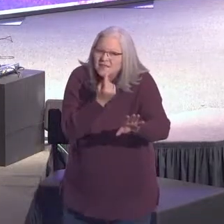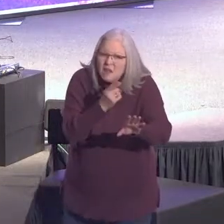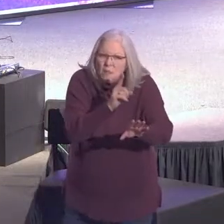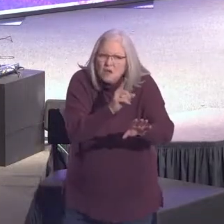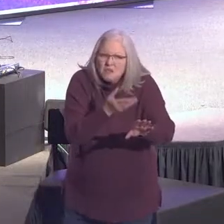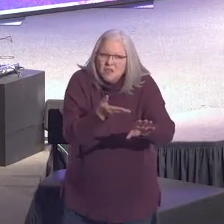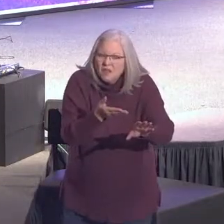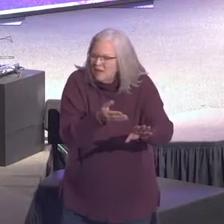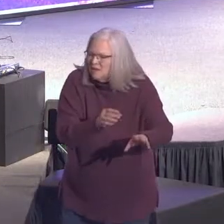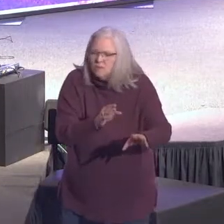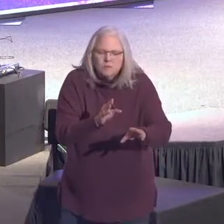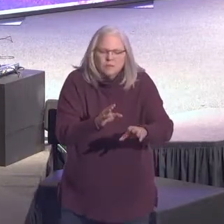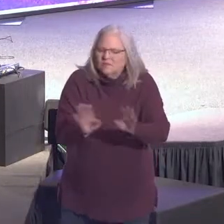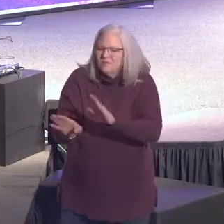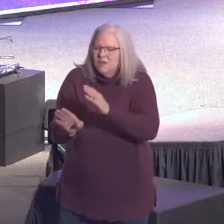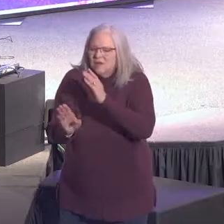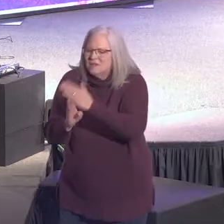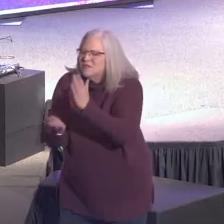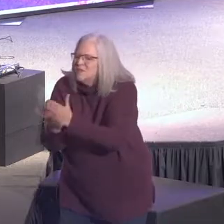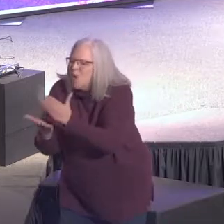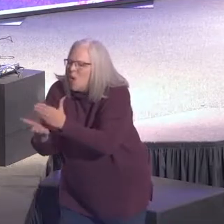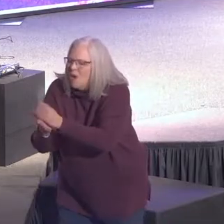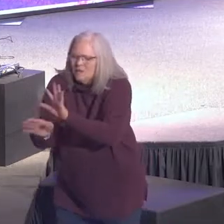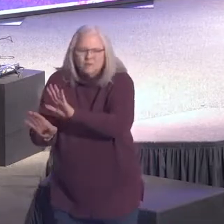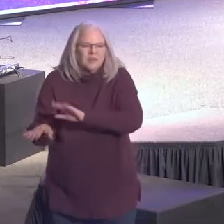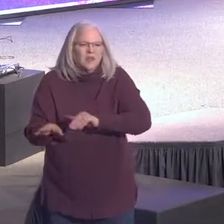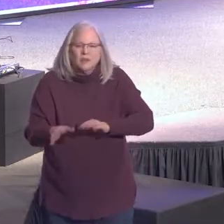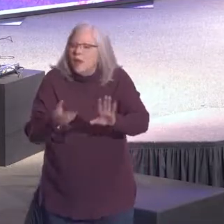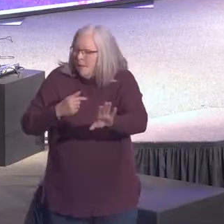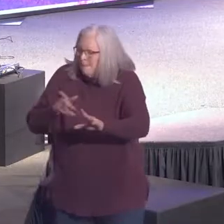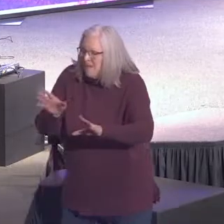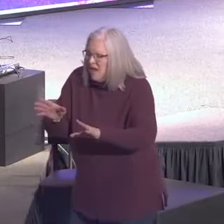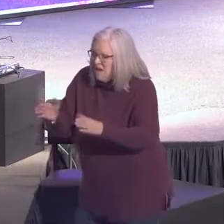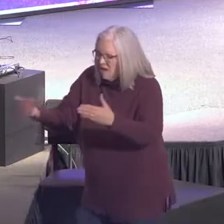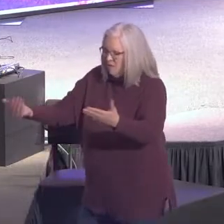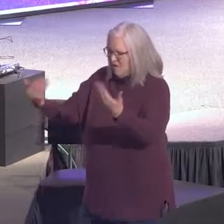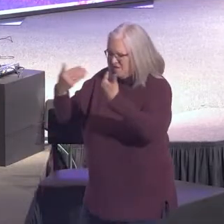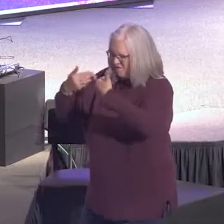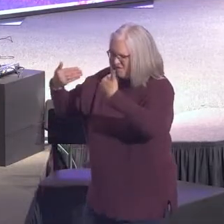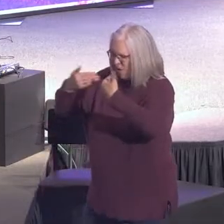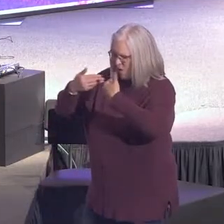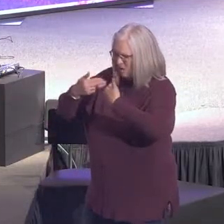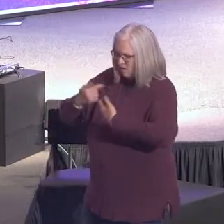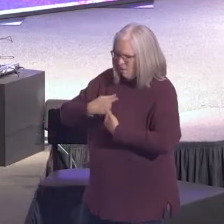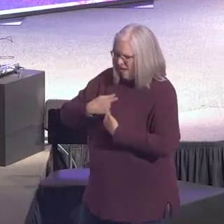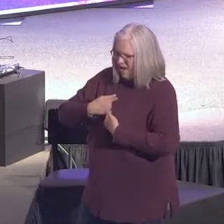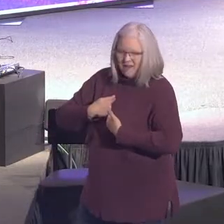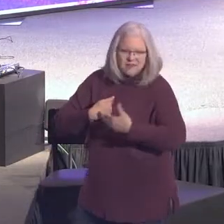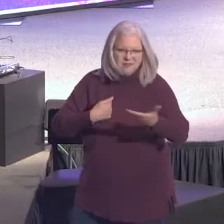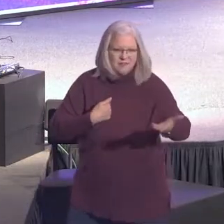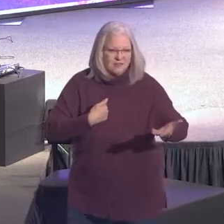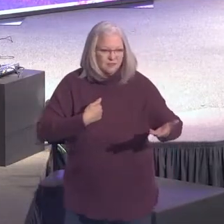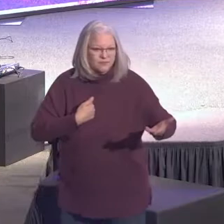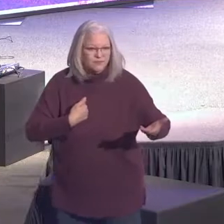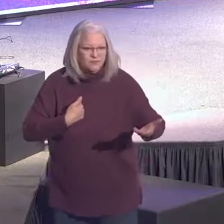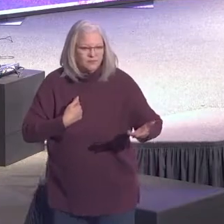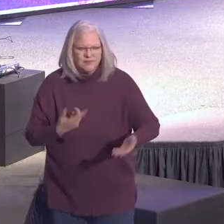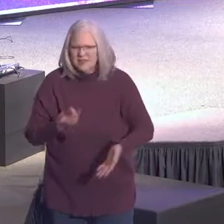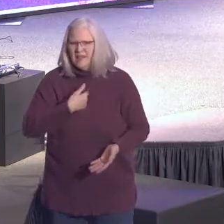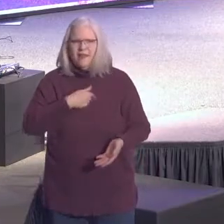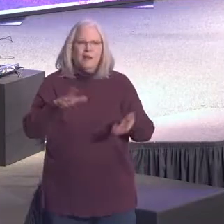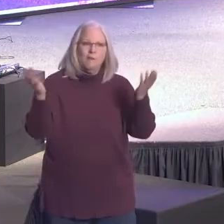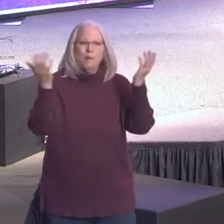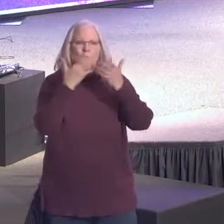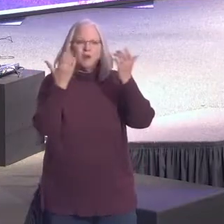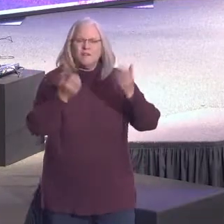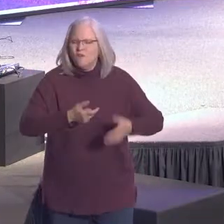listen to you. You could tell. He wasn't even paying attention to what you had to say. The only thing he wanted to tell you was how great he was.